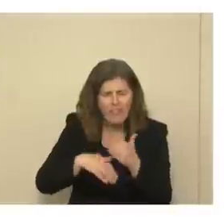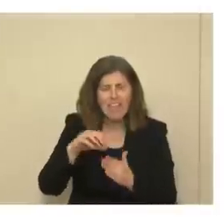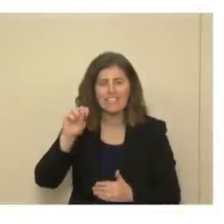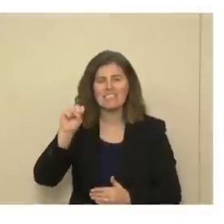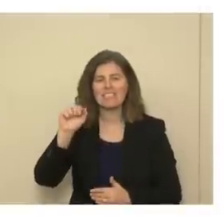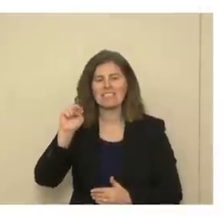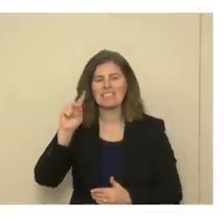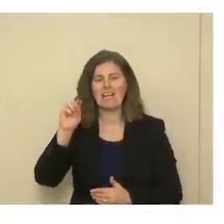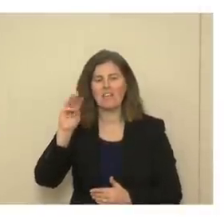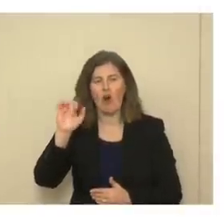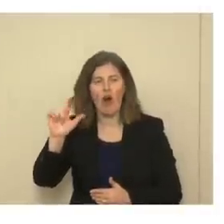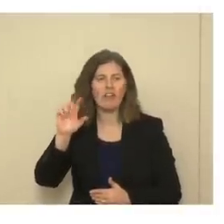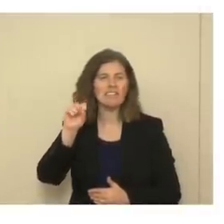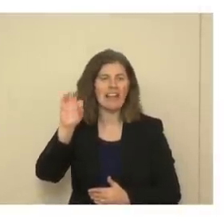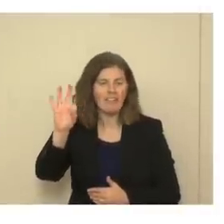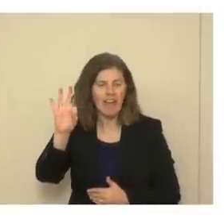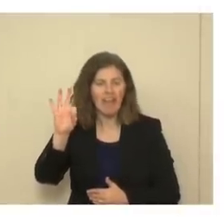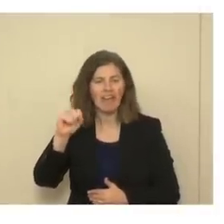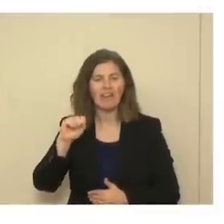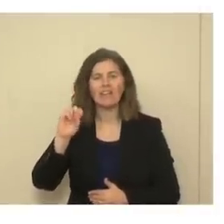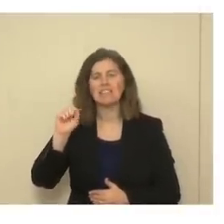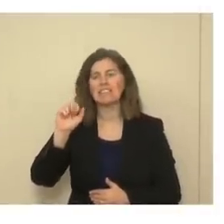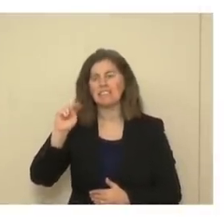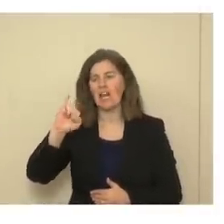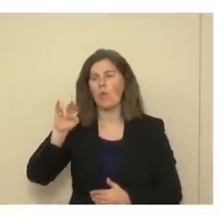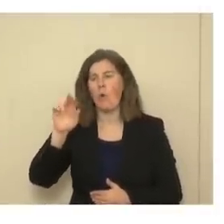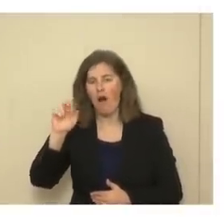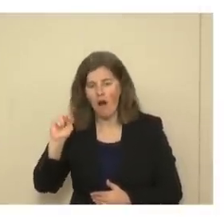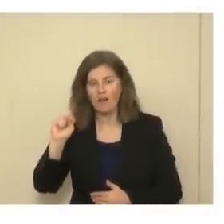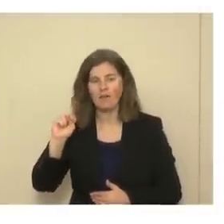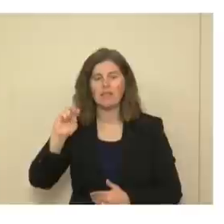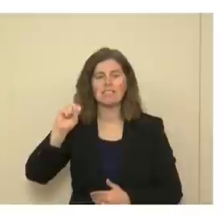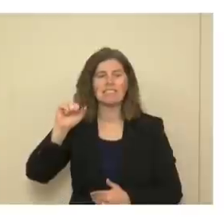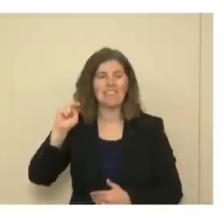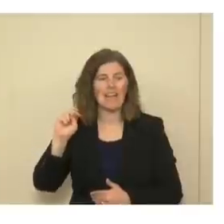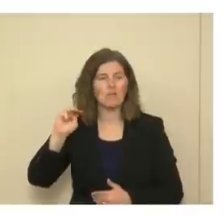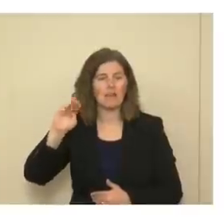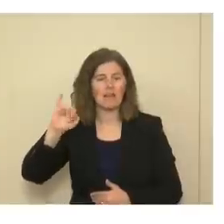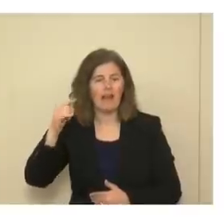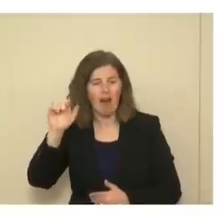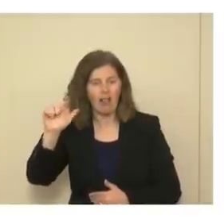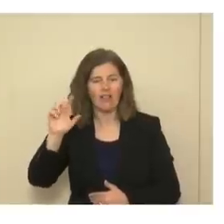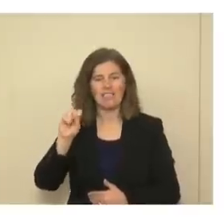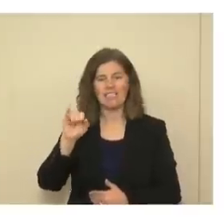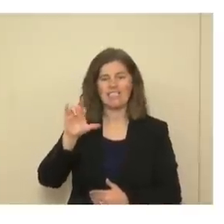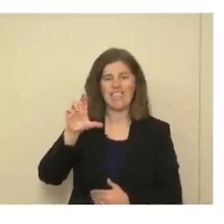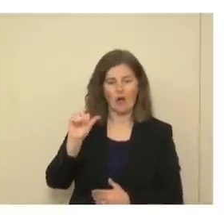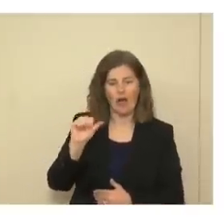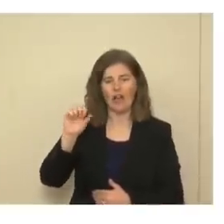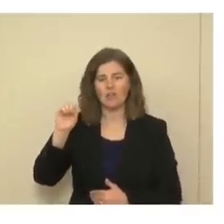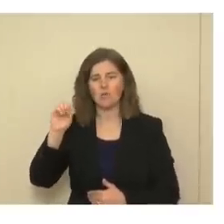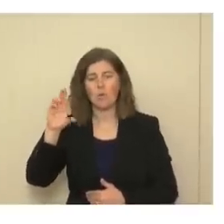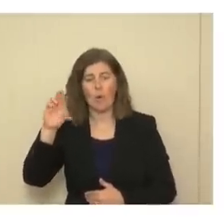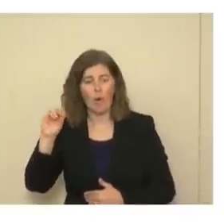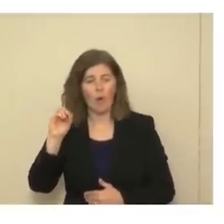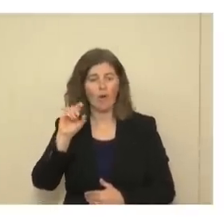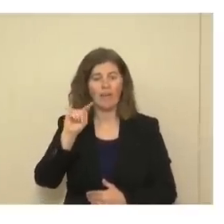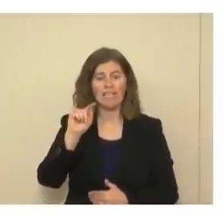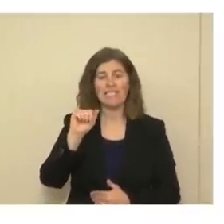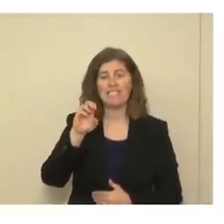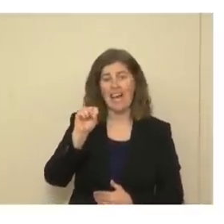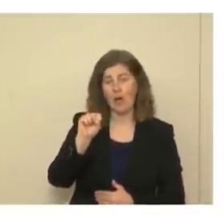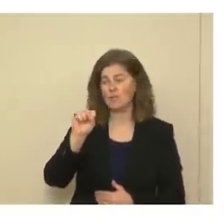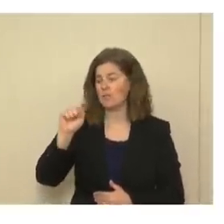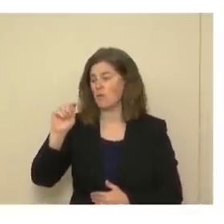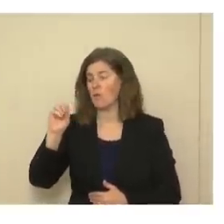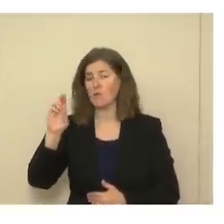Sandoval, Santa Fe, San Juan, San Miguel, Sierra, Socorro, Taos, Torrance, and